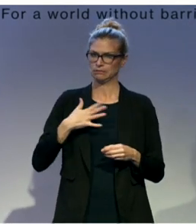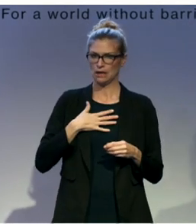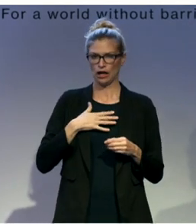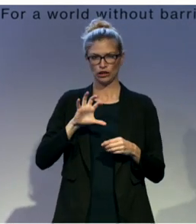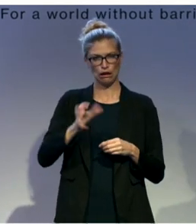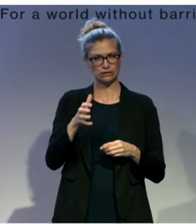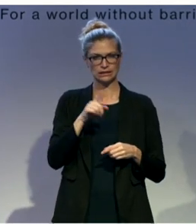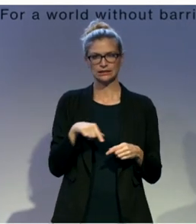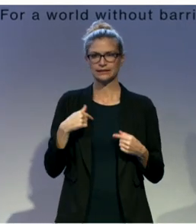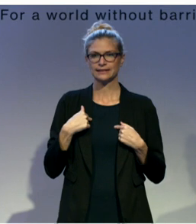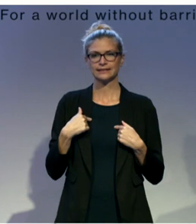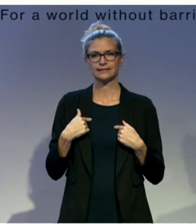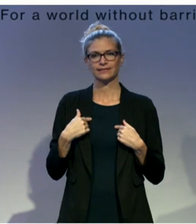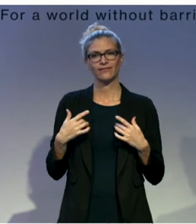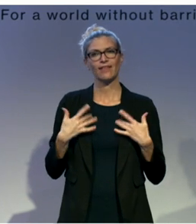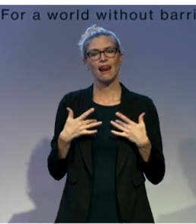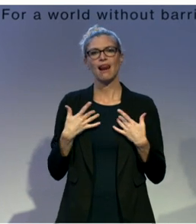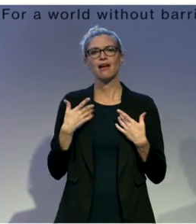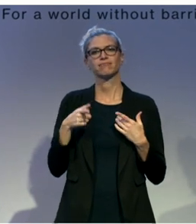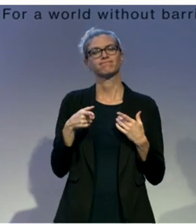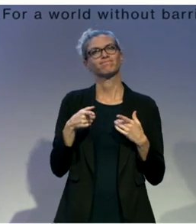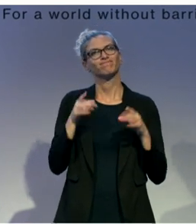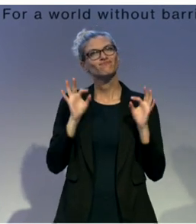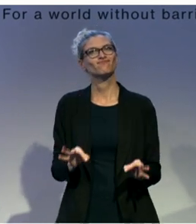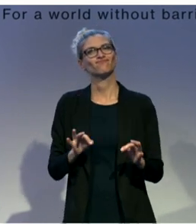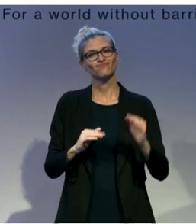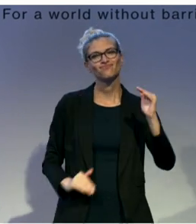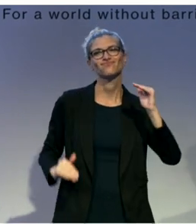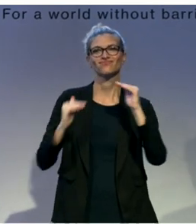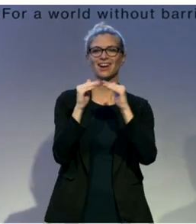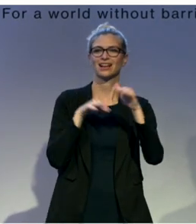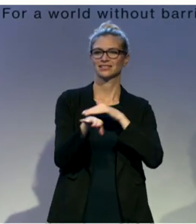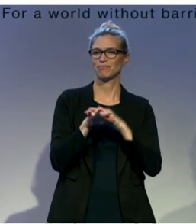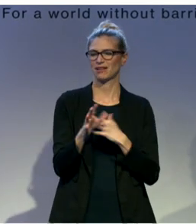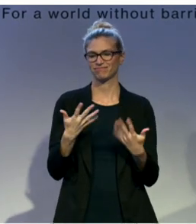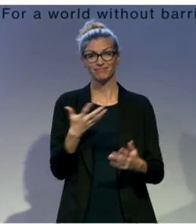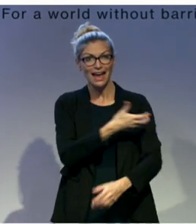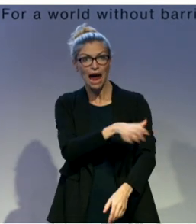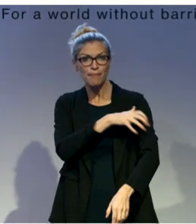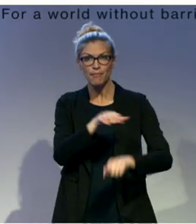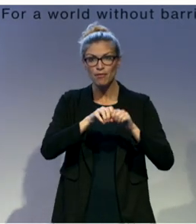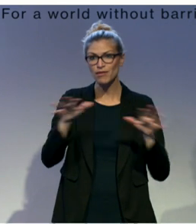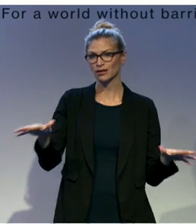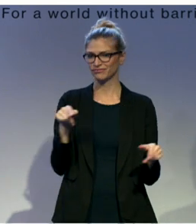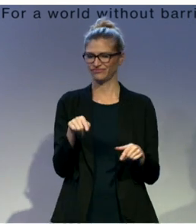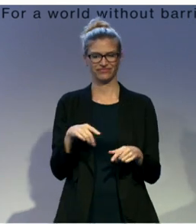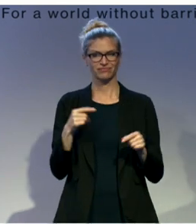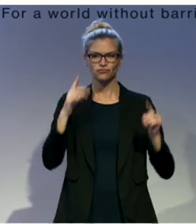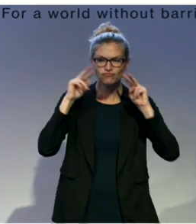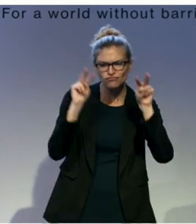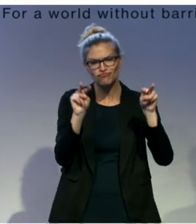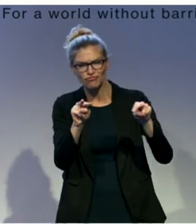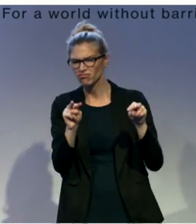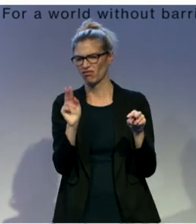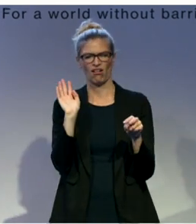feel there isn't enough focus on accessibility and disability empowerment just yet. And our corporates haven't quite bought into that